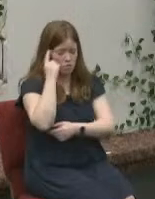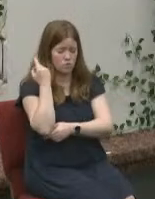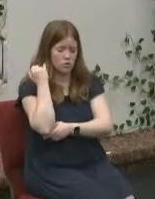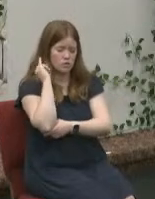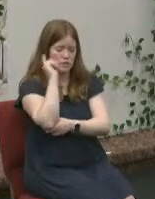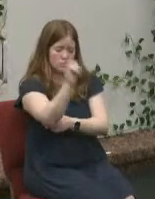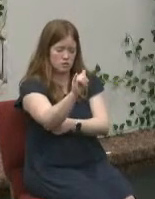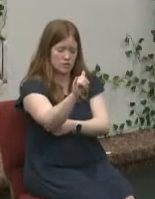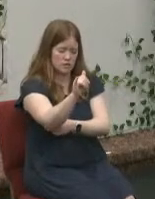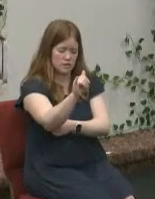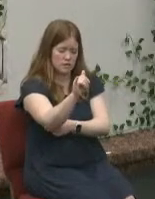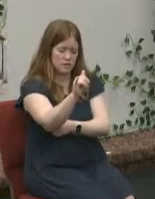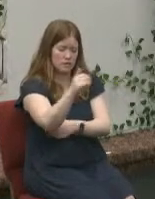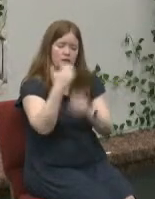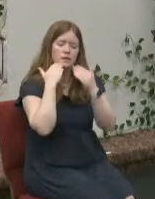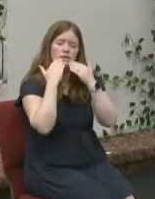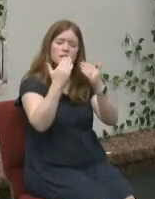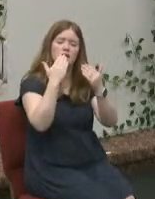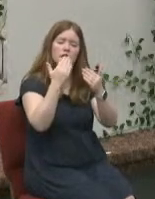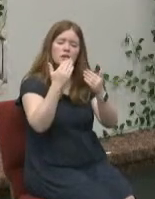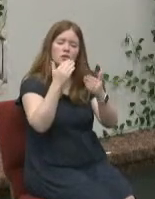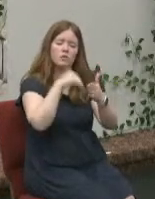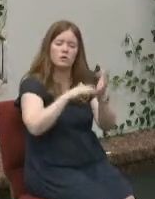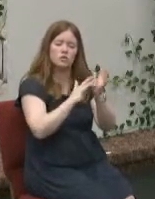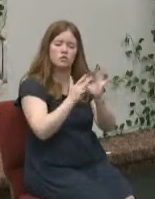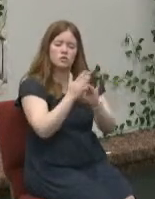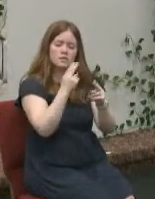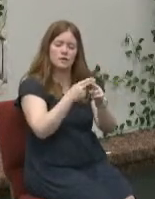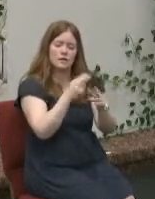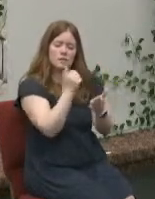and we'll thank you for those rich blessings in christ's name amen